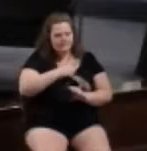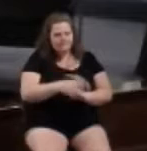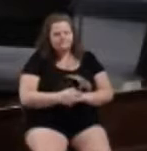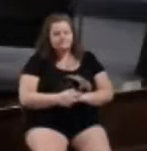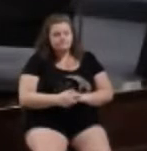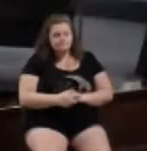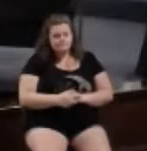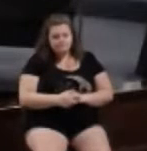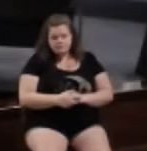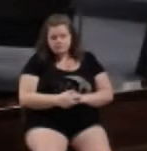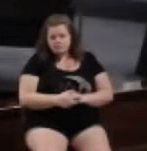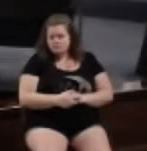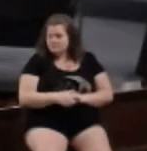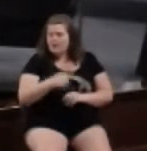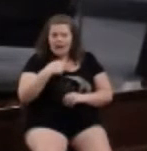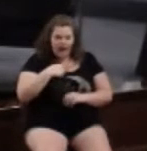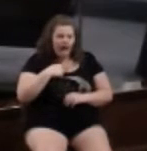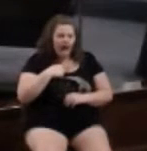I've gone on long enough.